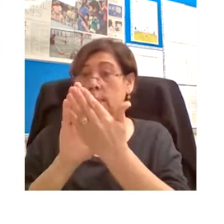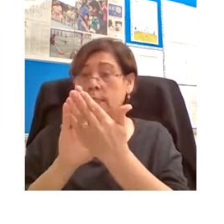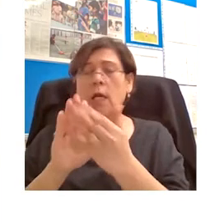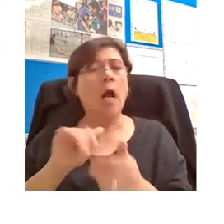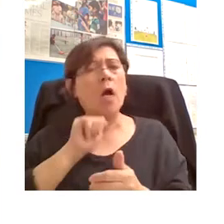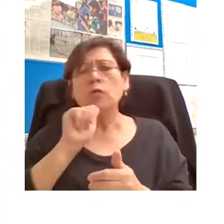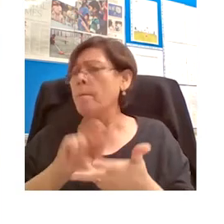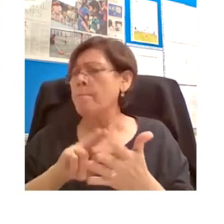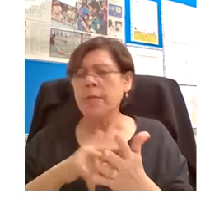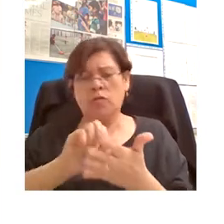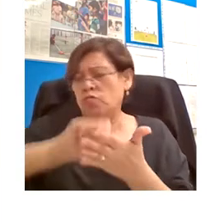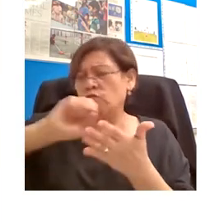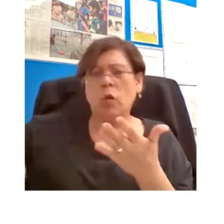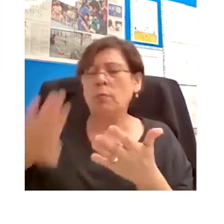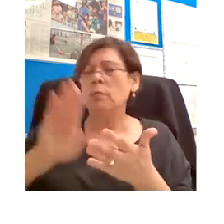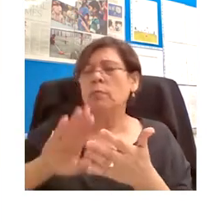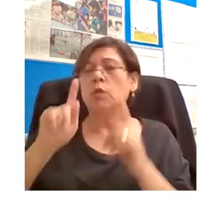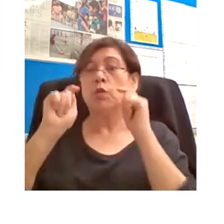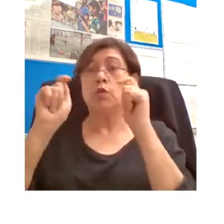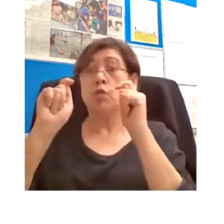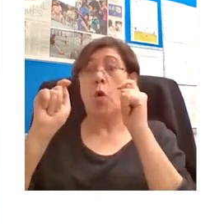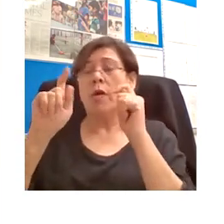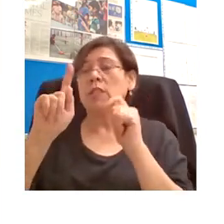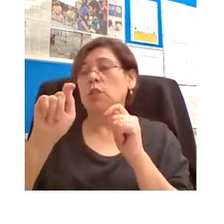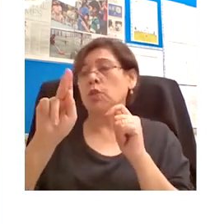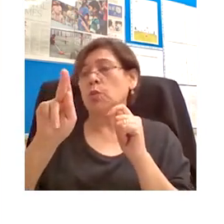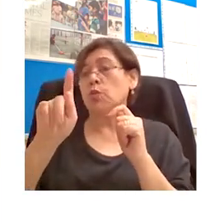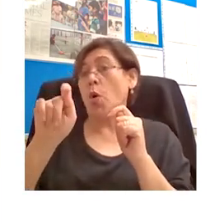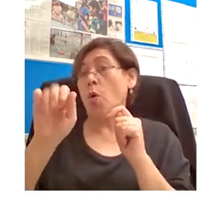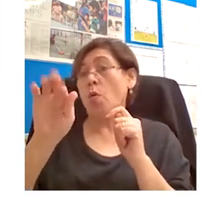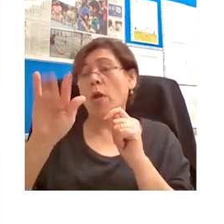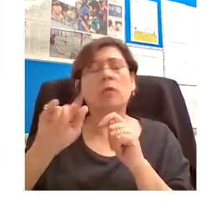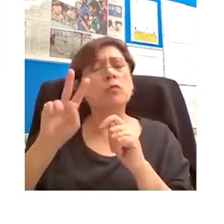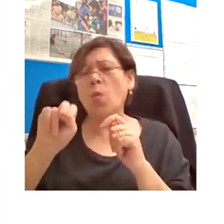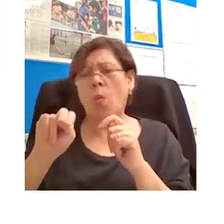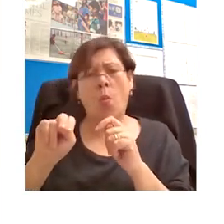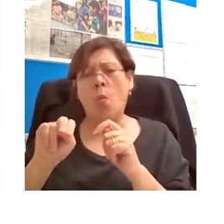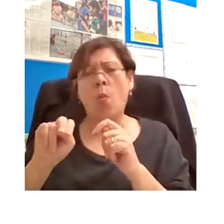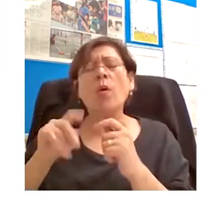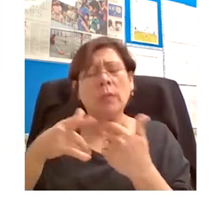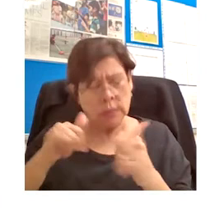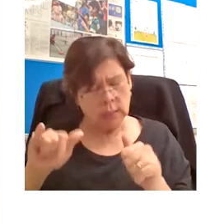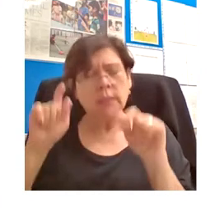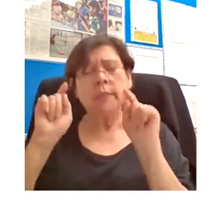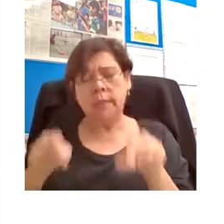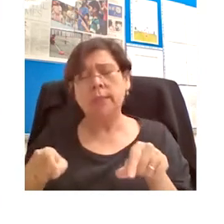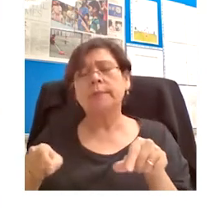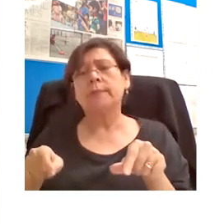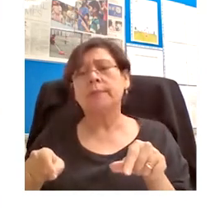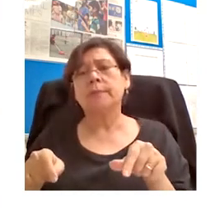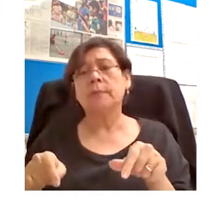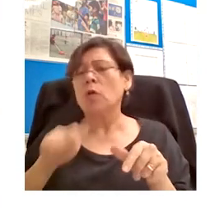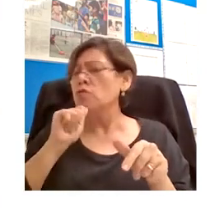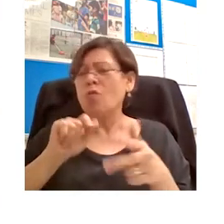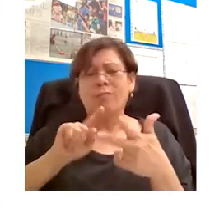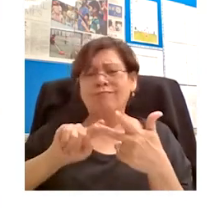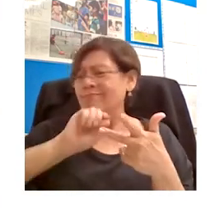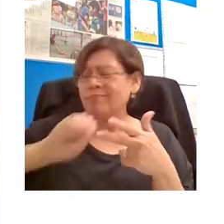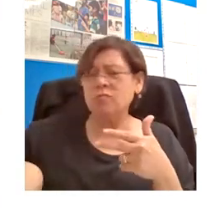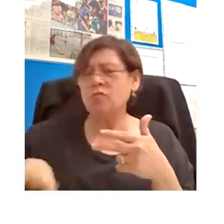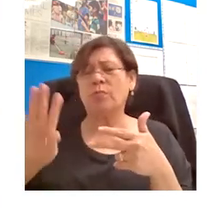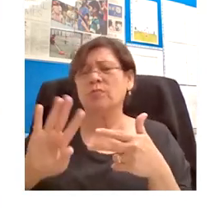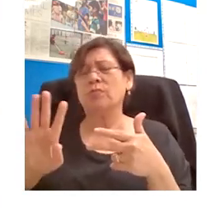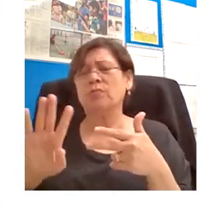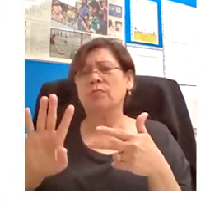involving one tutor and two or three students in, you know, in a confined space. Nor would I want to see the end of